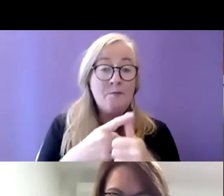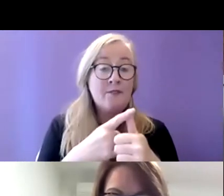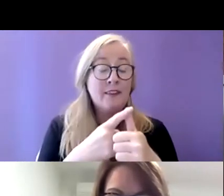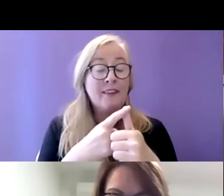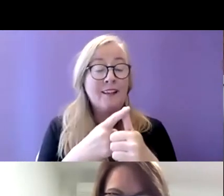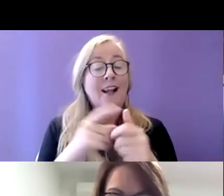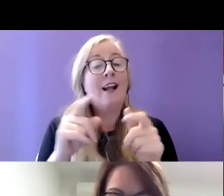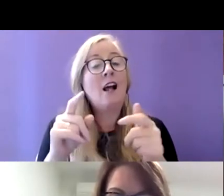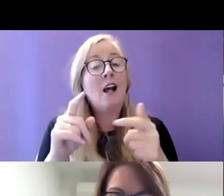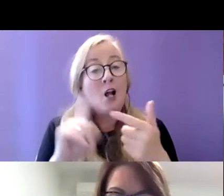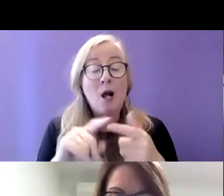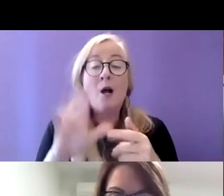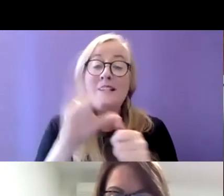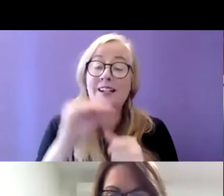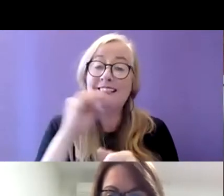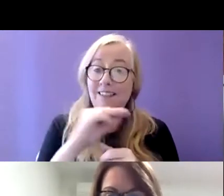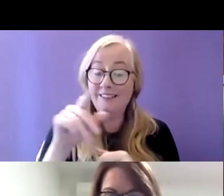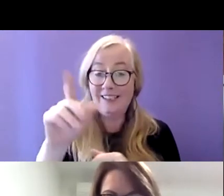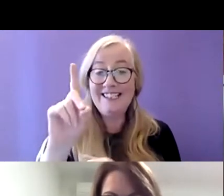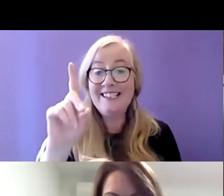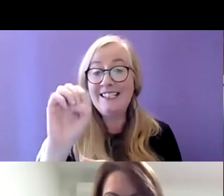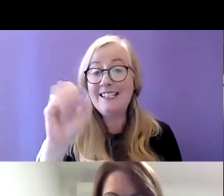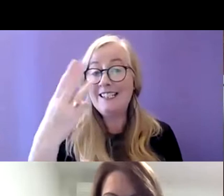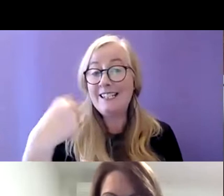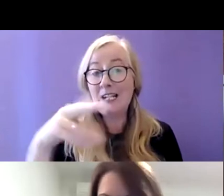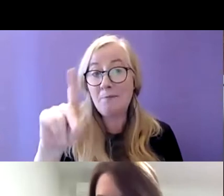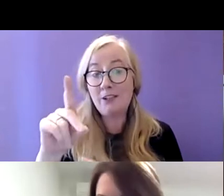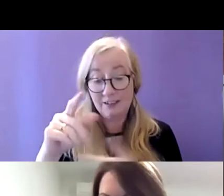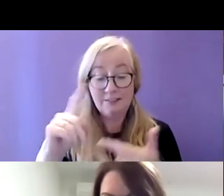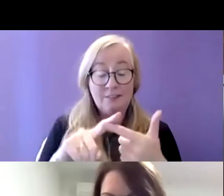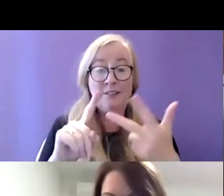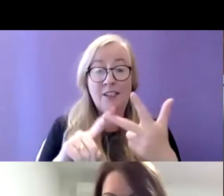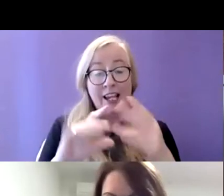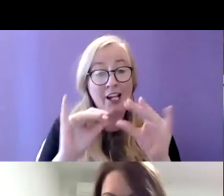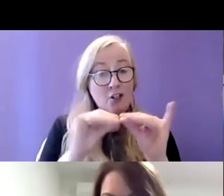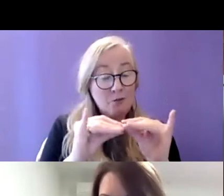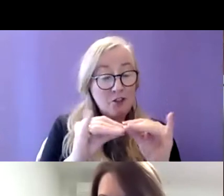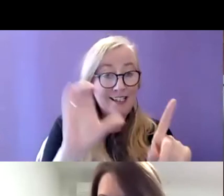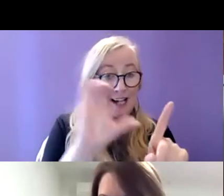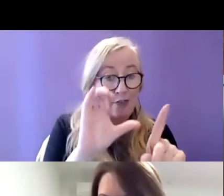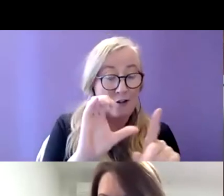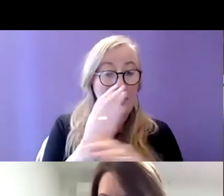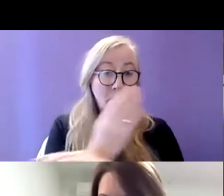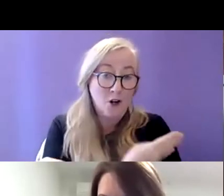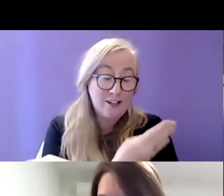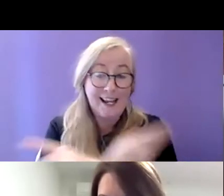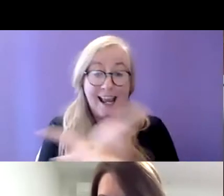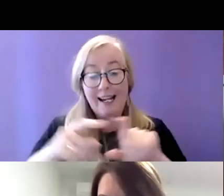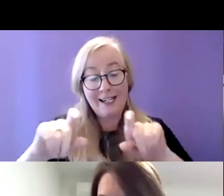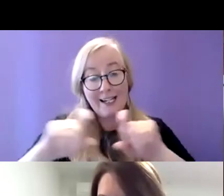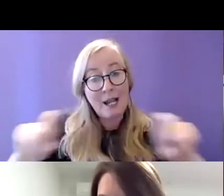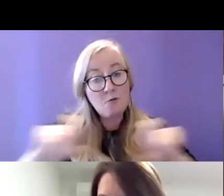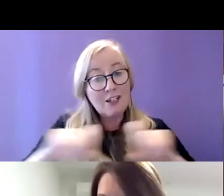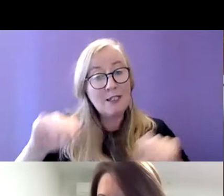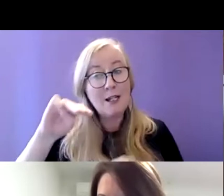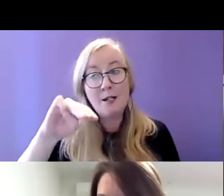yeah particularly thanks to Desmond for sharing his insights with us to our interpreters Catherine and Bernadette and our captioner Michelle and